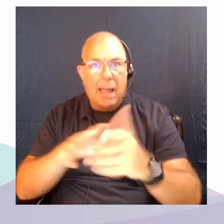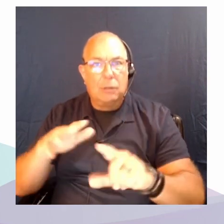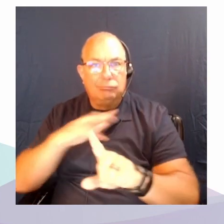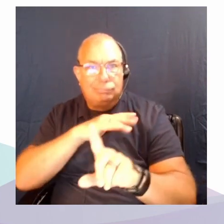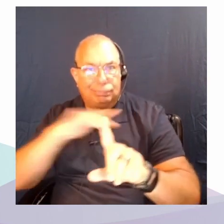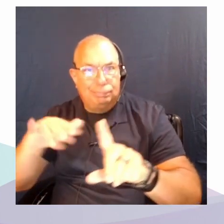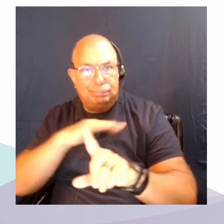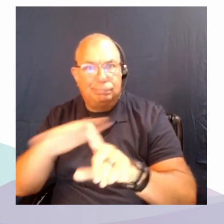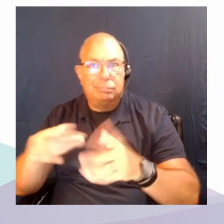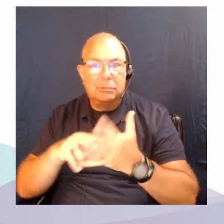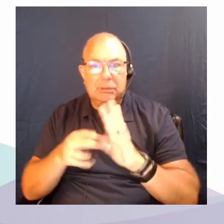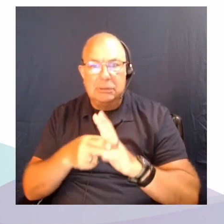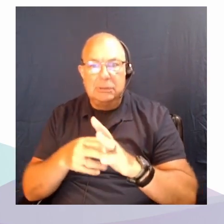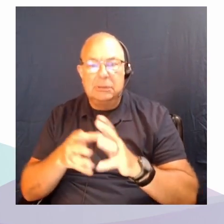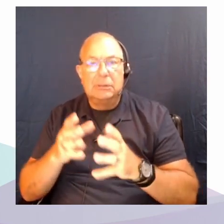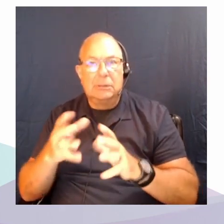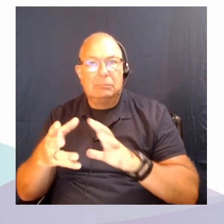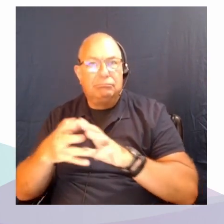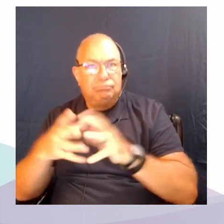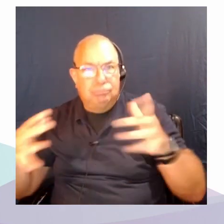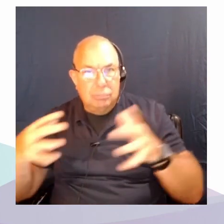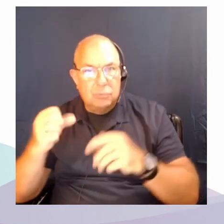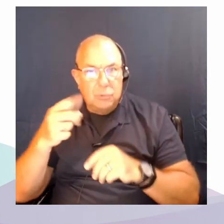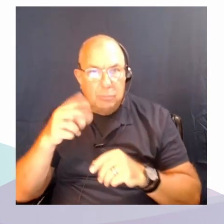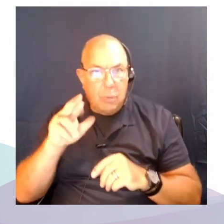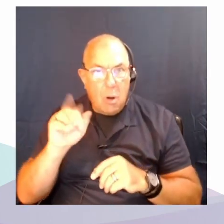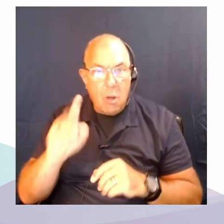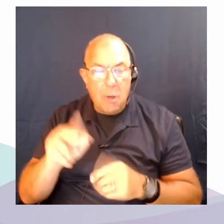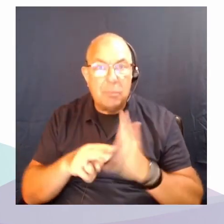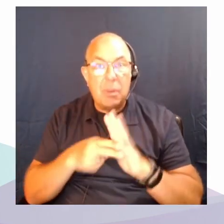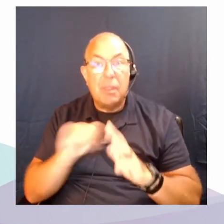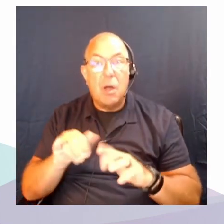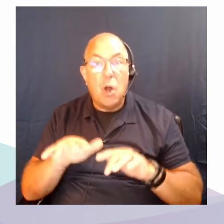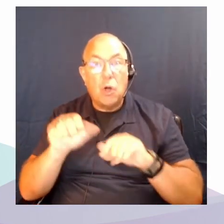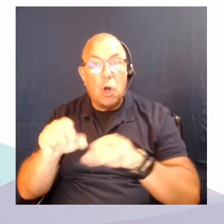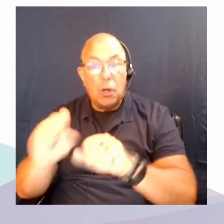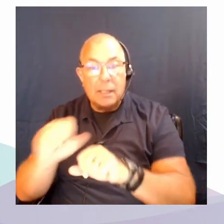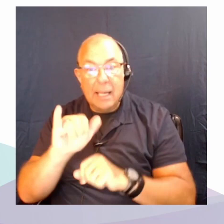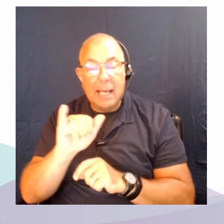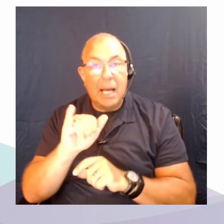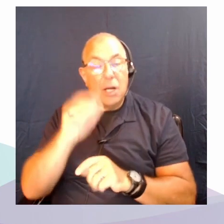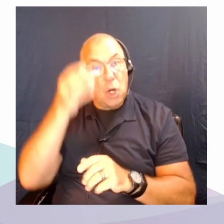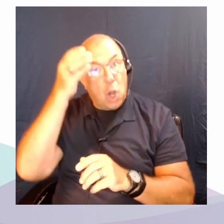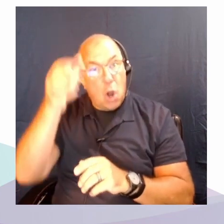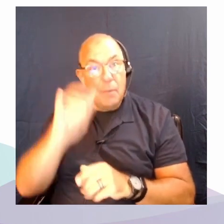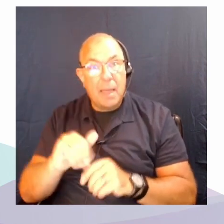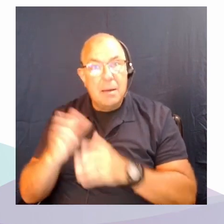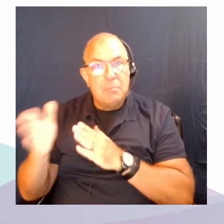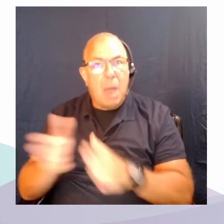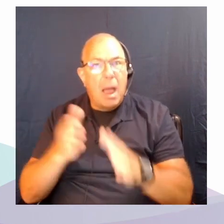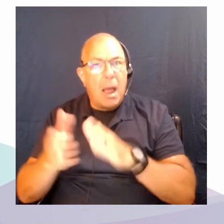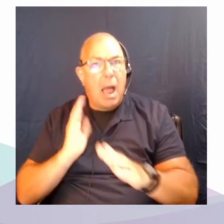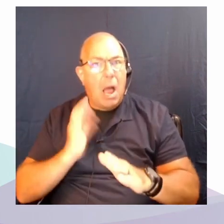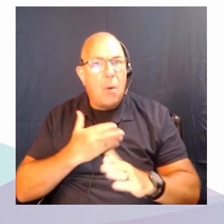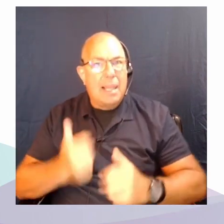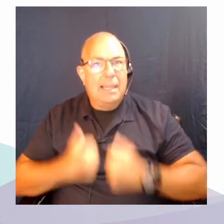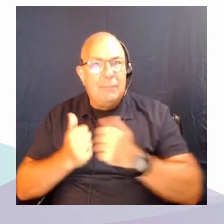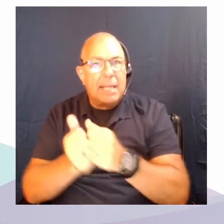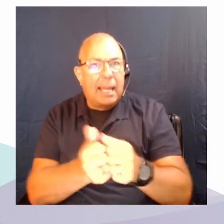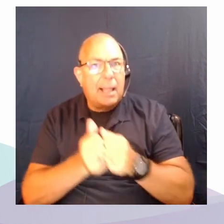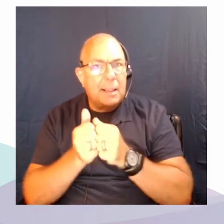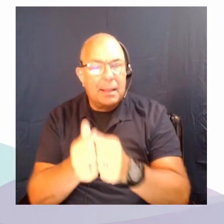So, they also colonize the ideology that organizes our way of living together. Modern ideology